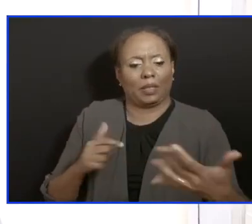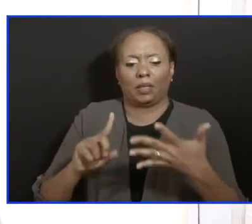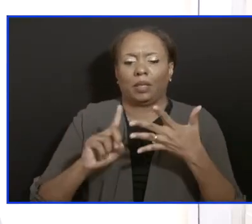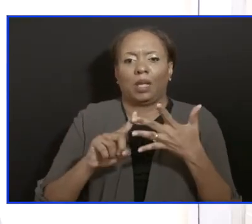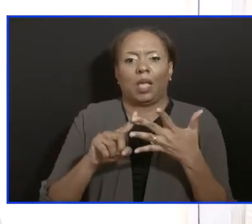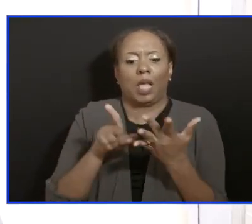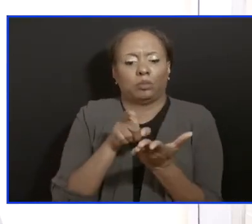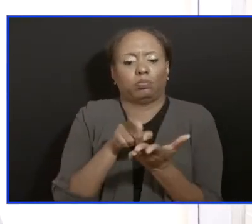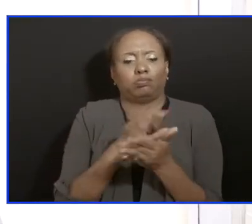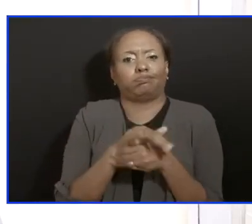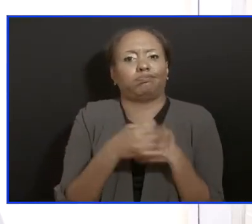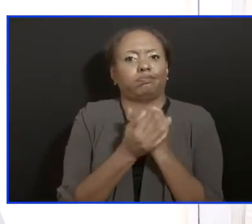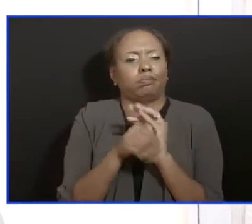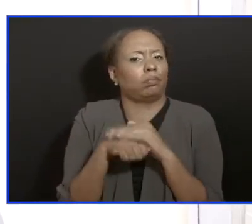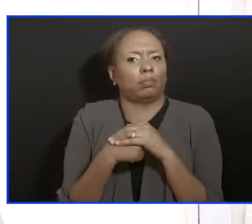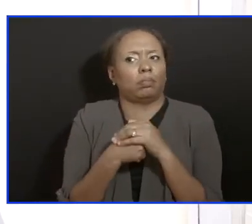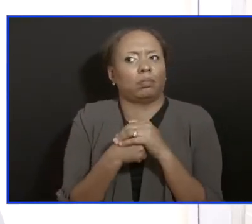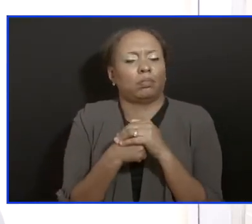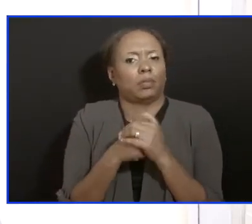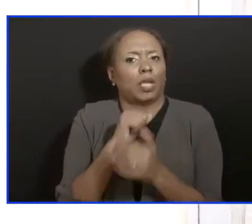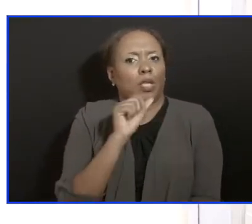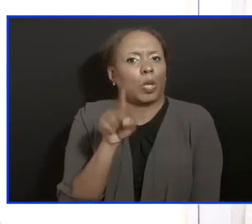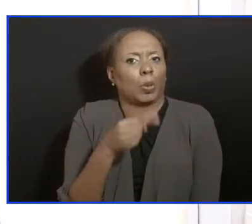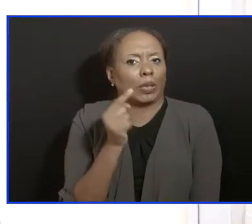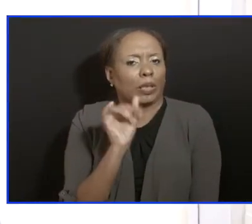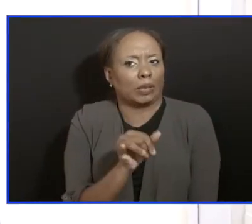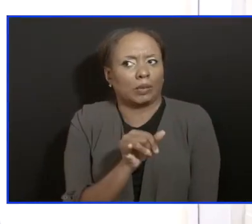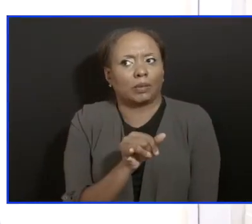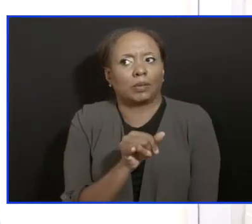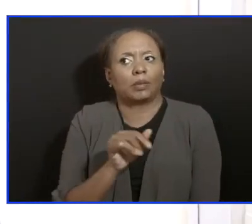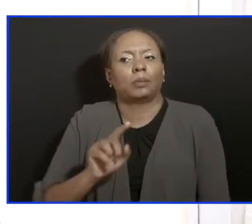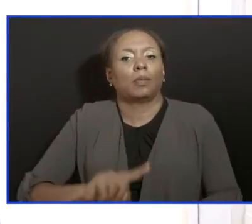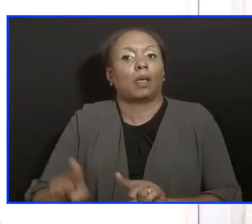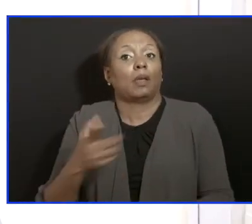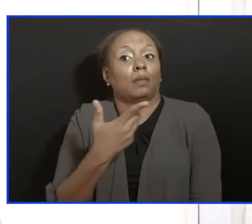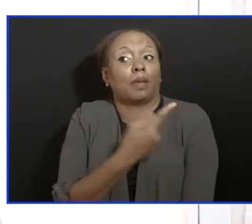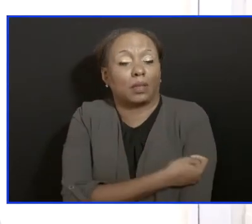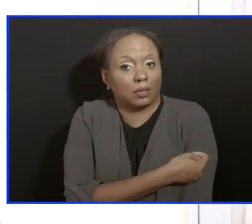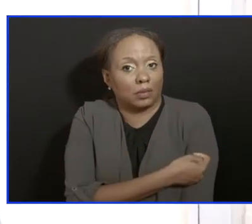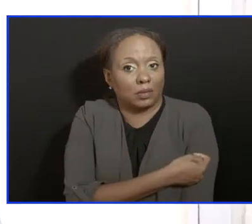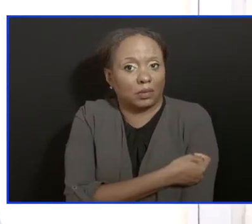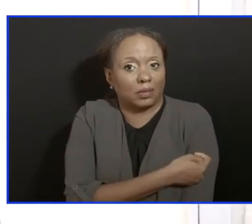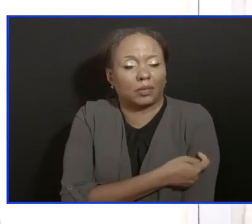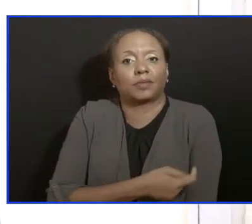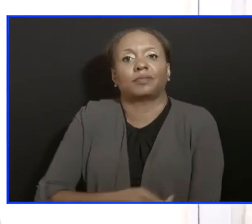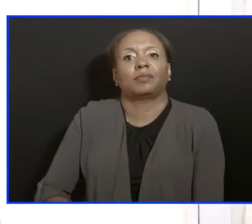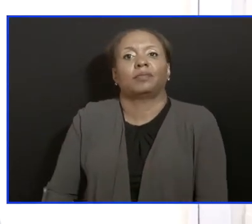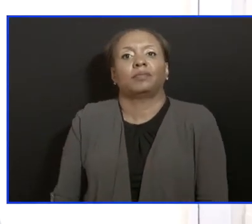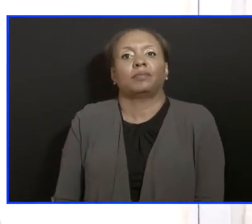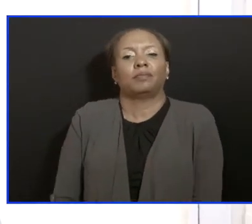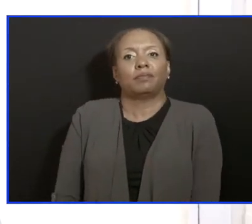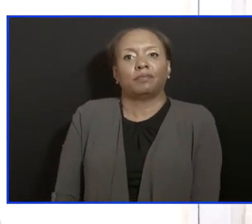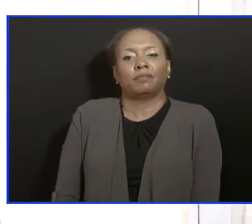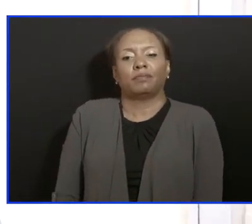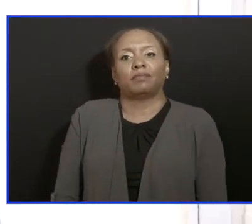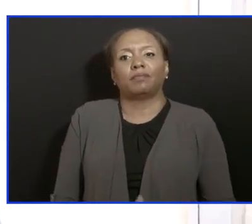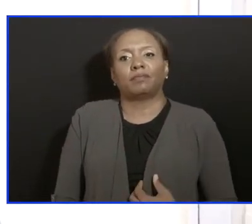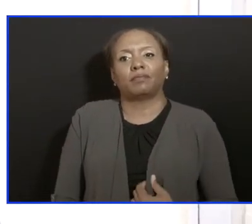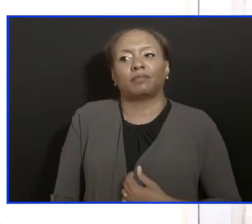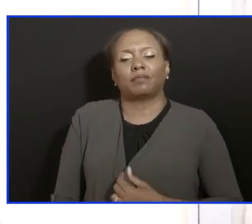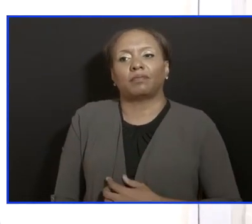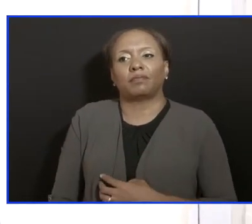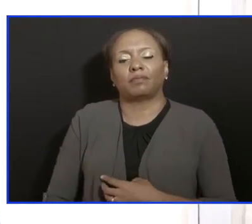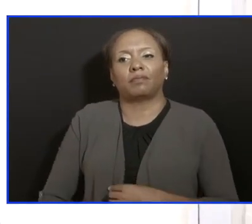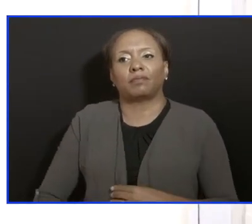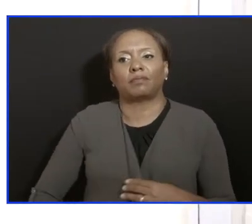sanitizing, but it is also, as we've learned, the vaccinations. And if you ask us, what makes